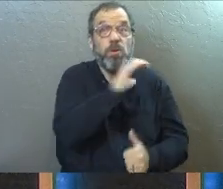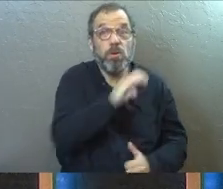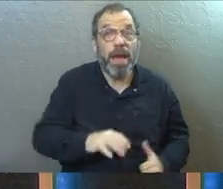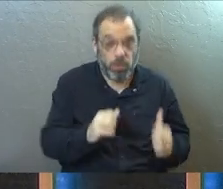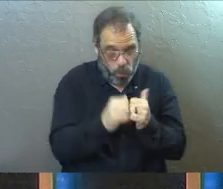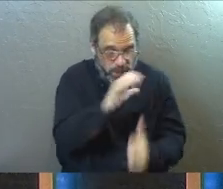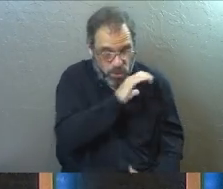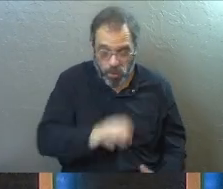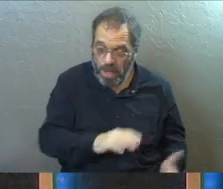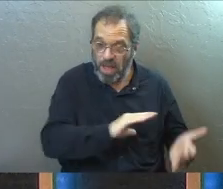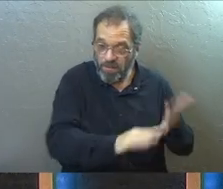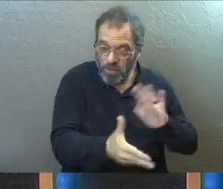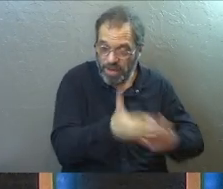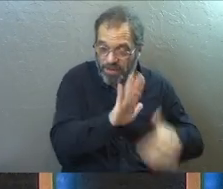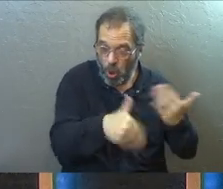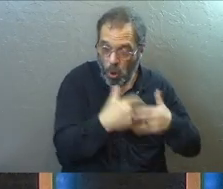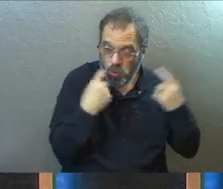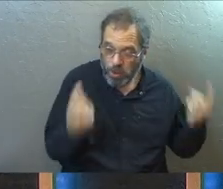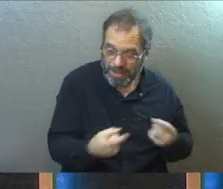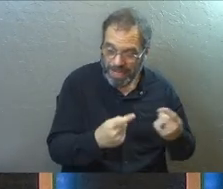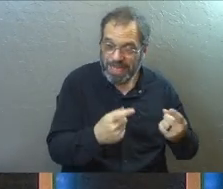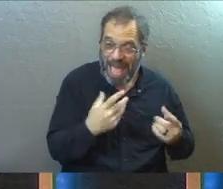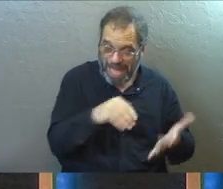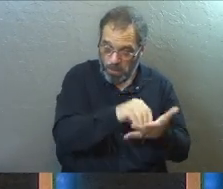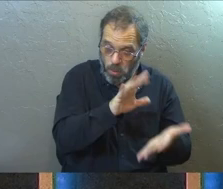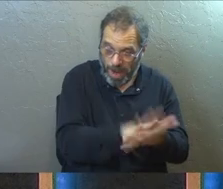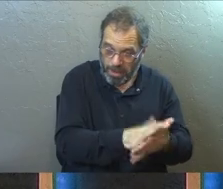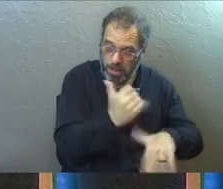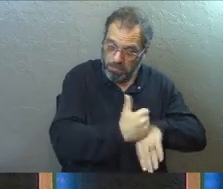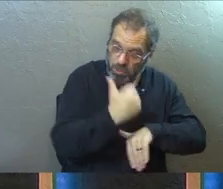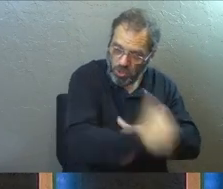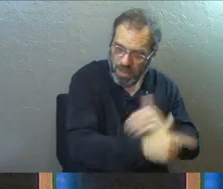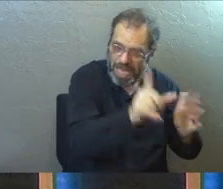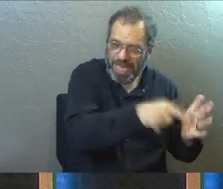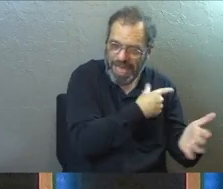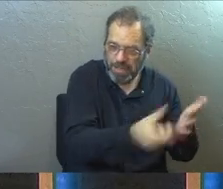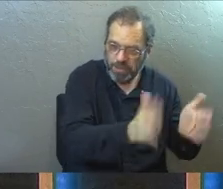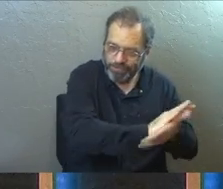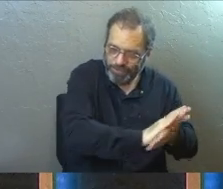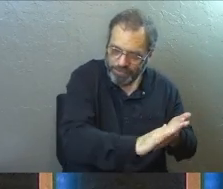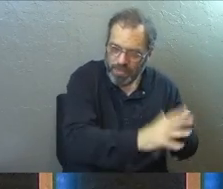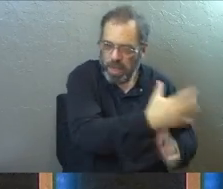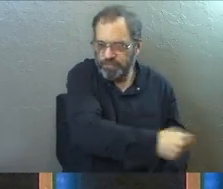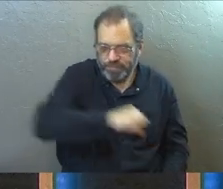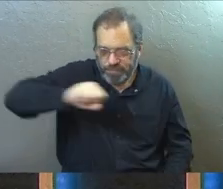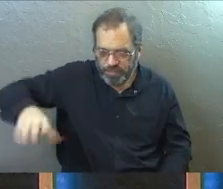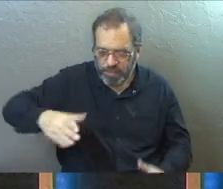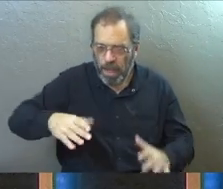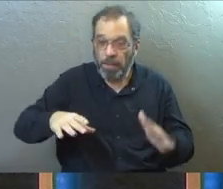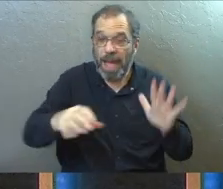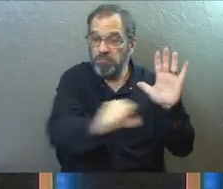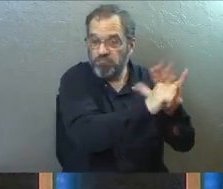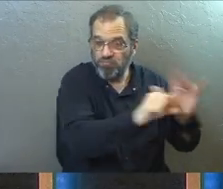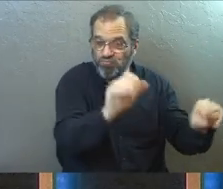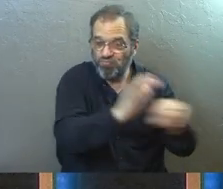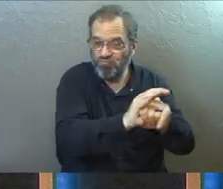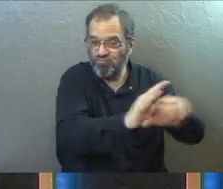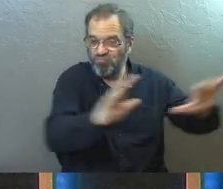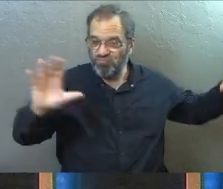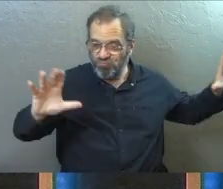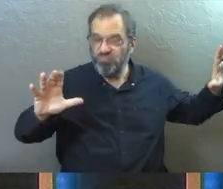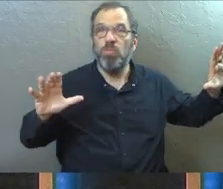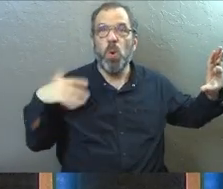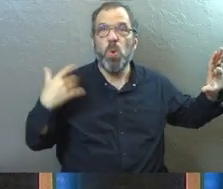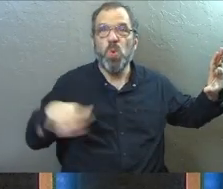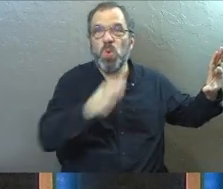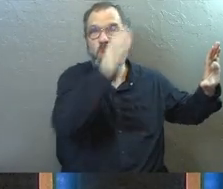again. For he forgave all your sins. And he canceled the record of the charges against us. And took it away by nailing it to the cross.